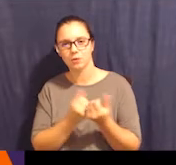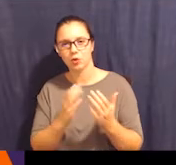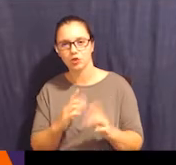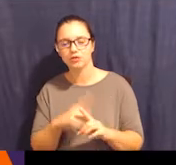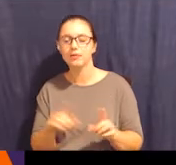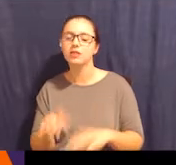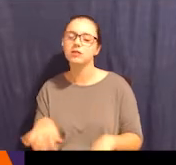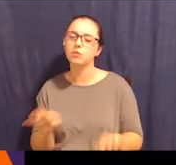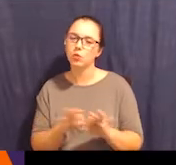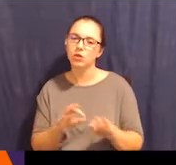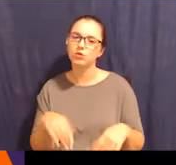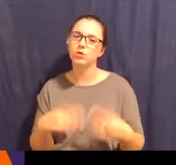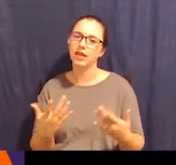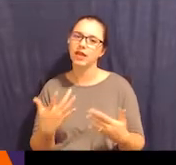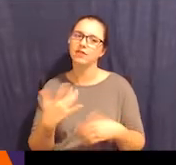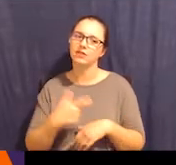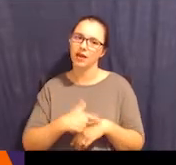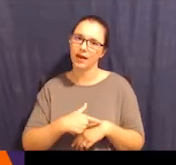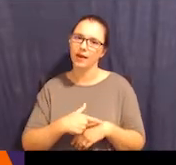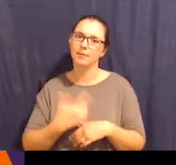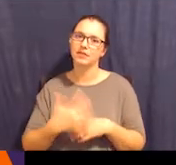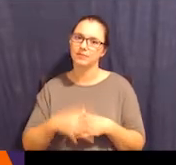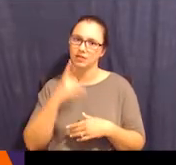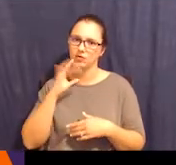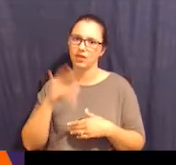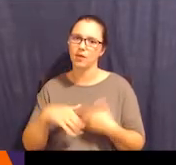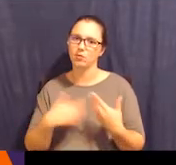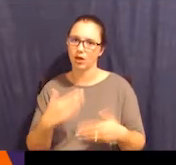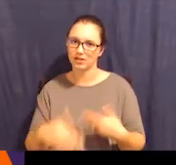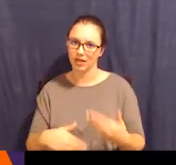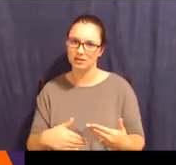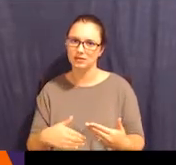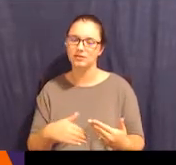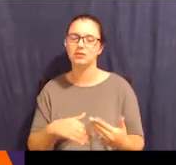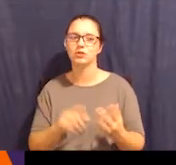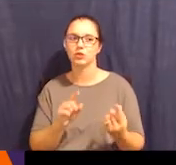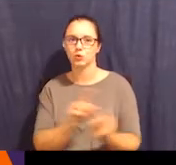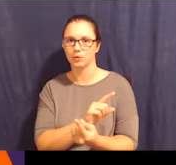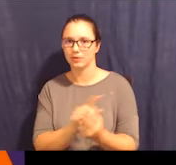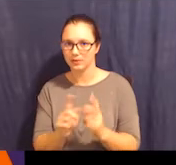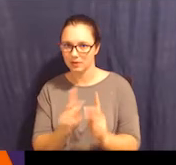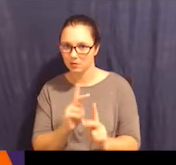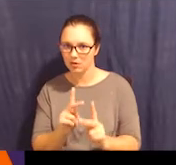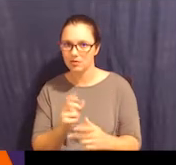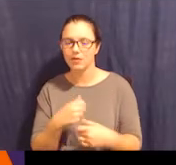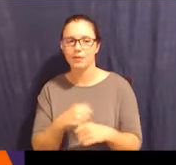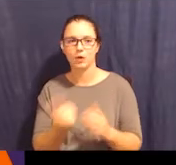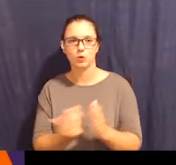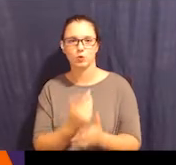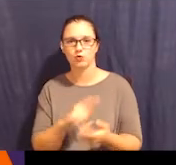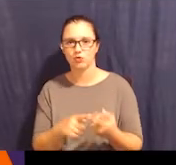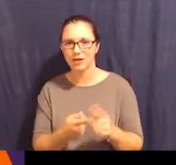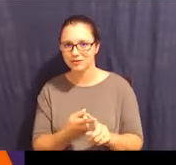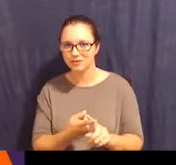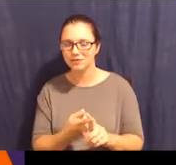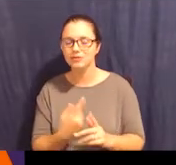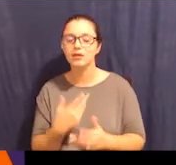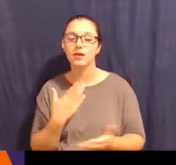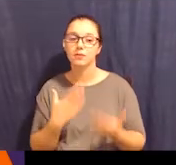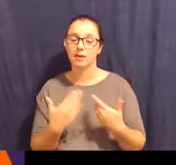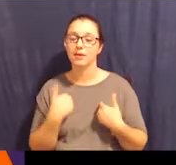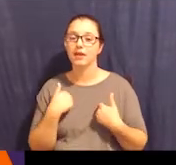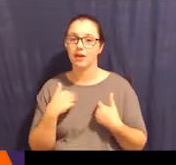supporters. But it's important to give space and time for that process, to meet people, to make new friends.